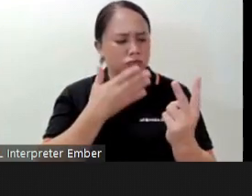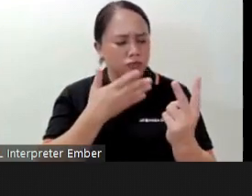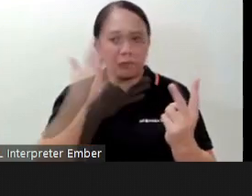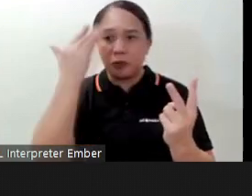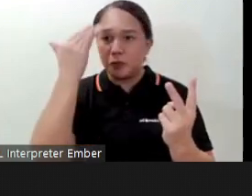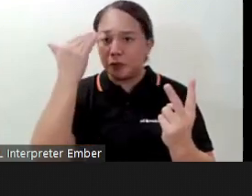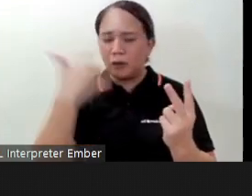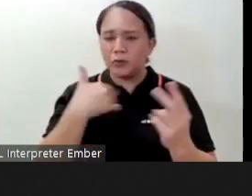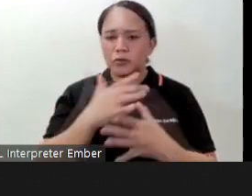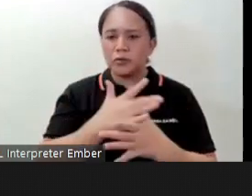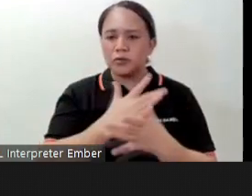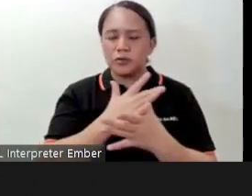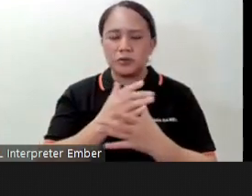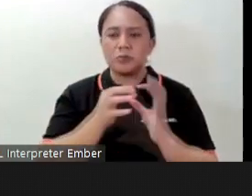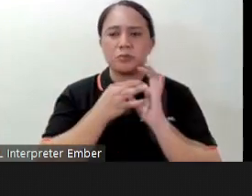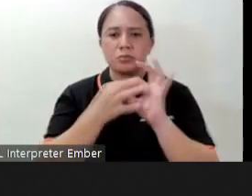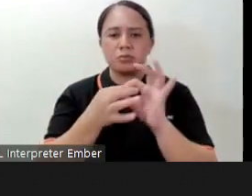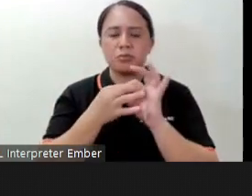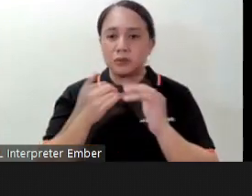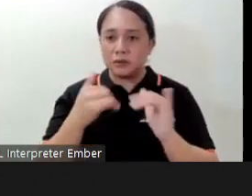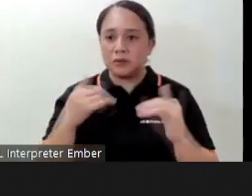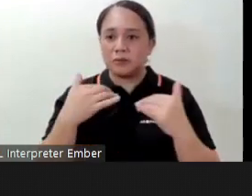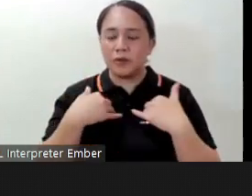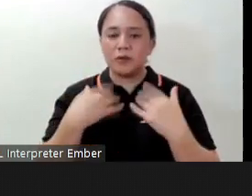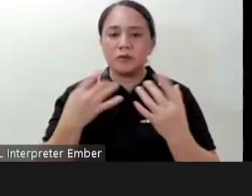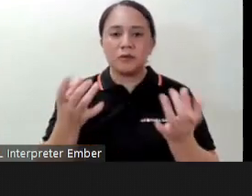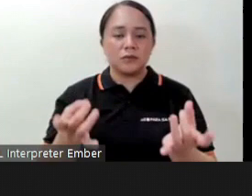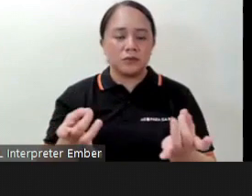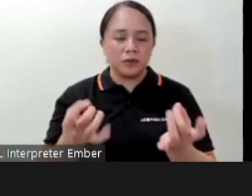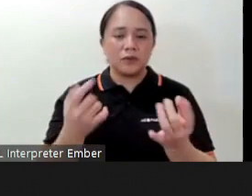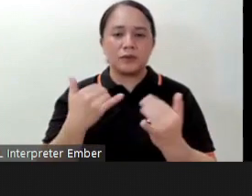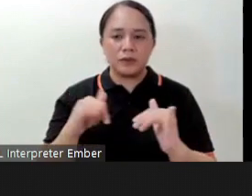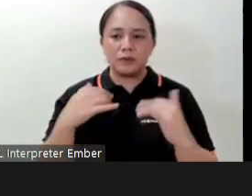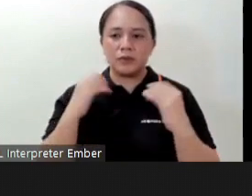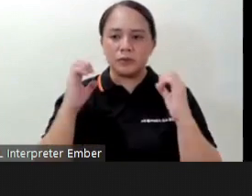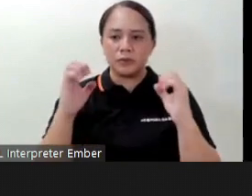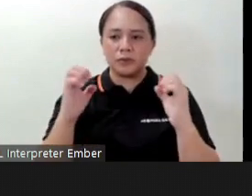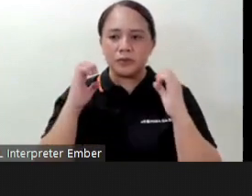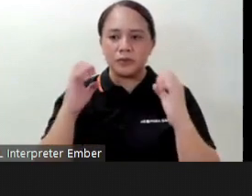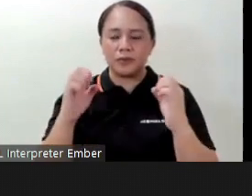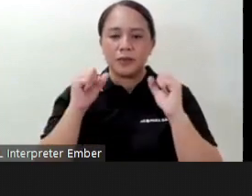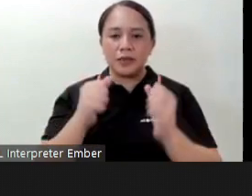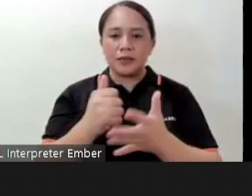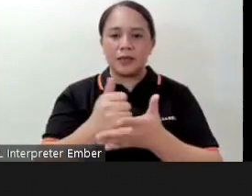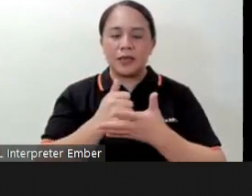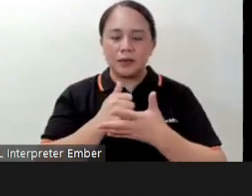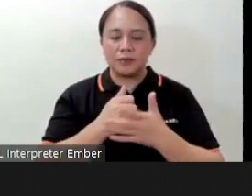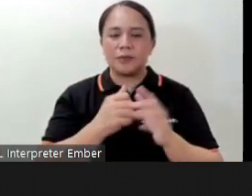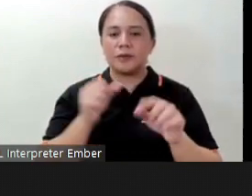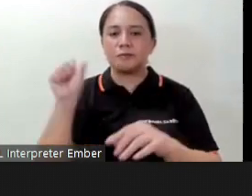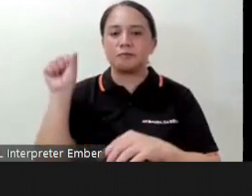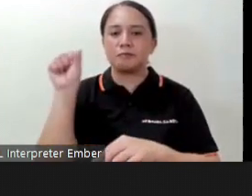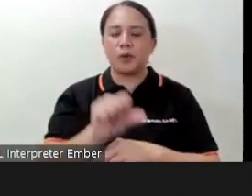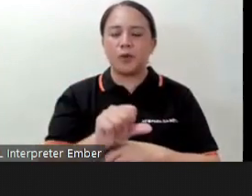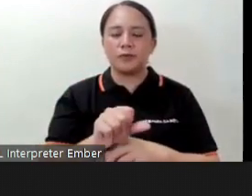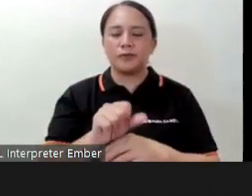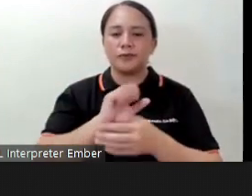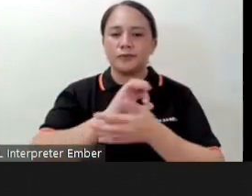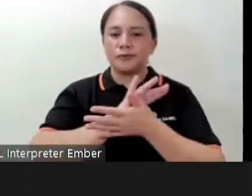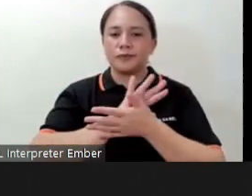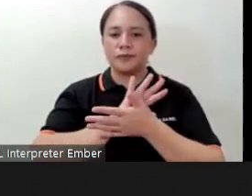because I also practice meditations and exercises that can help me combat pandemic fatigue